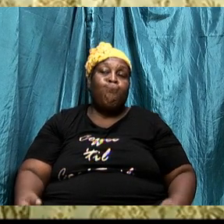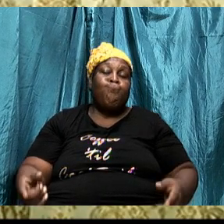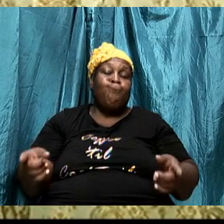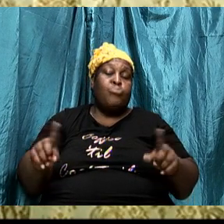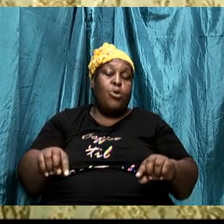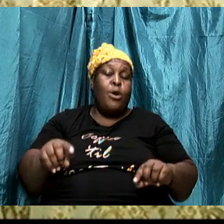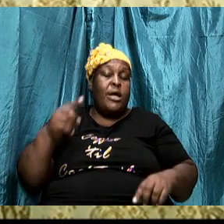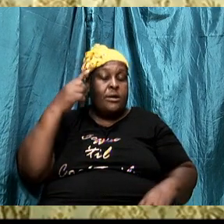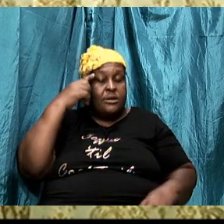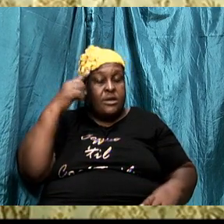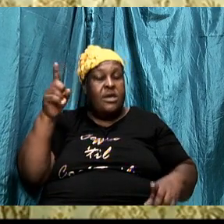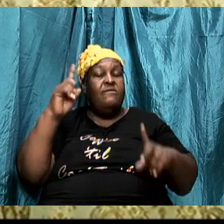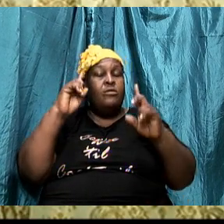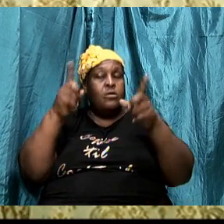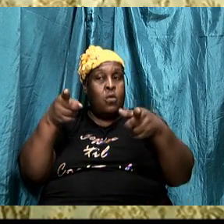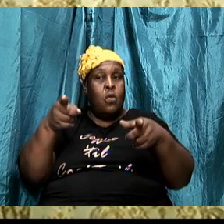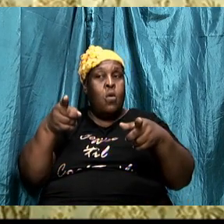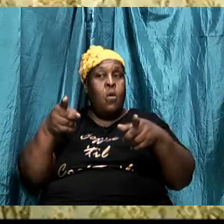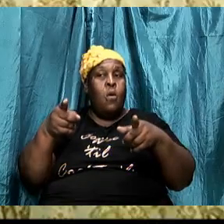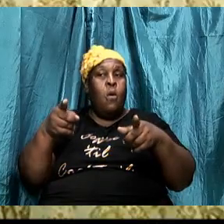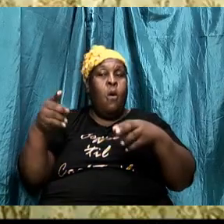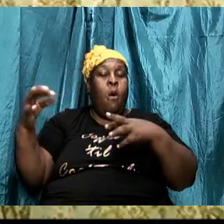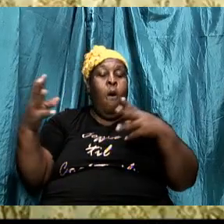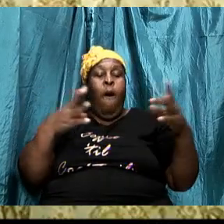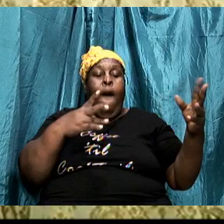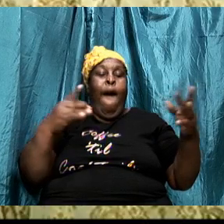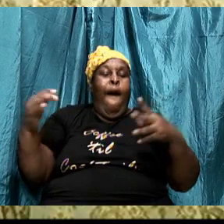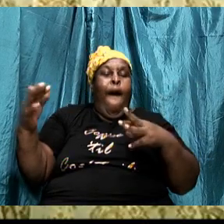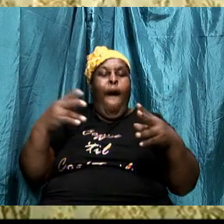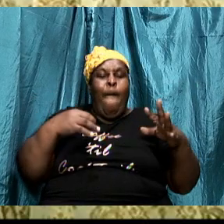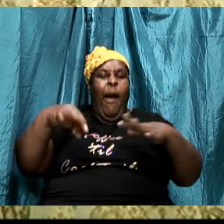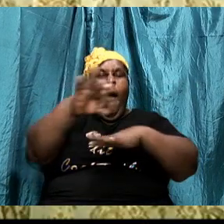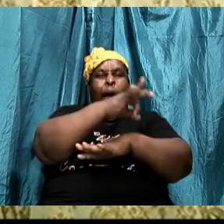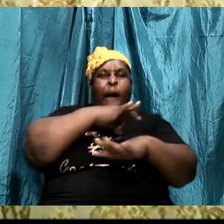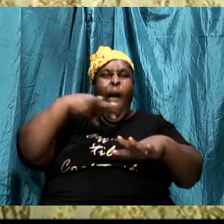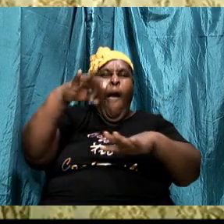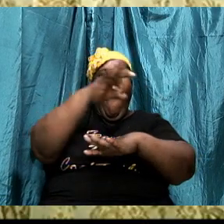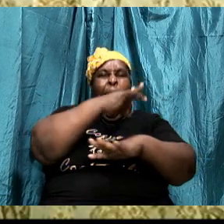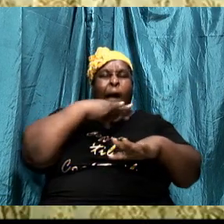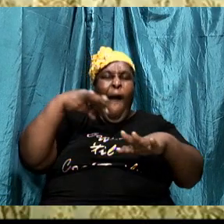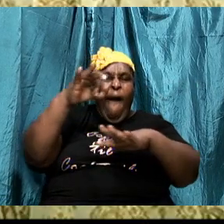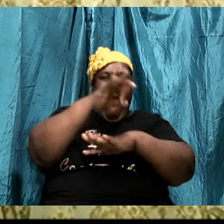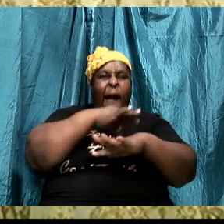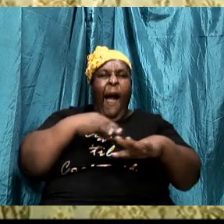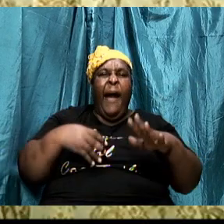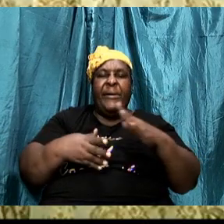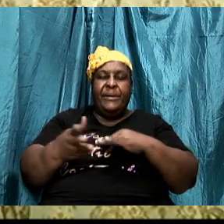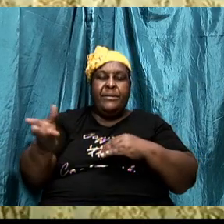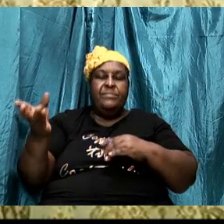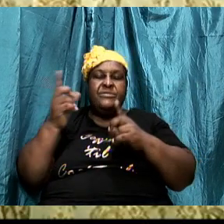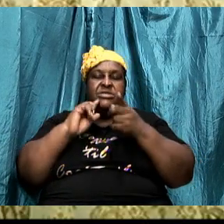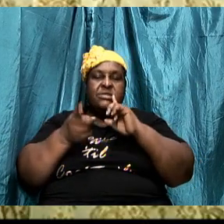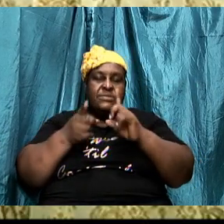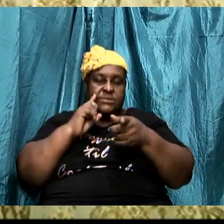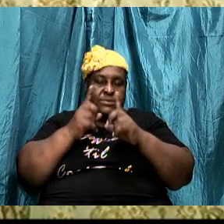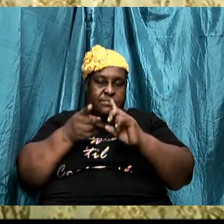went to the battleground, there was a conversation